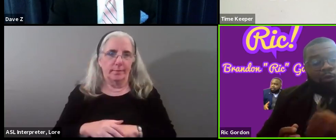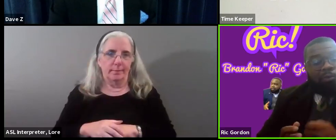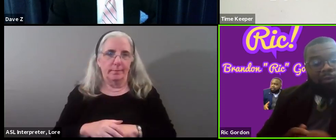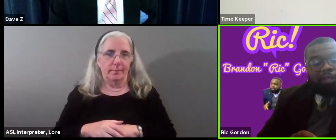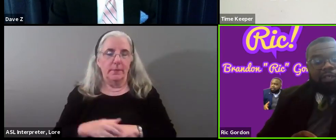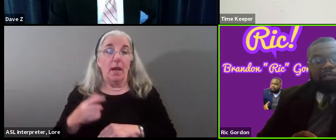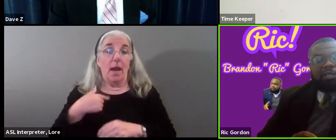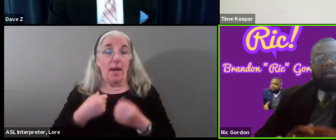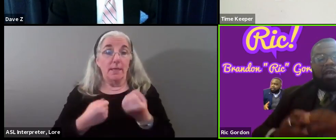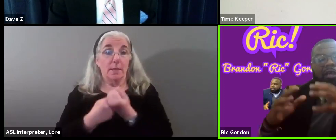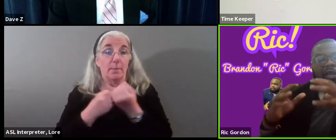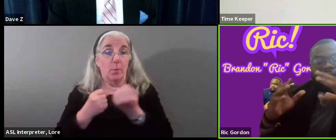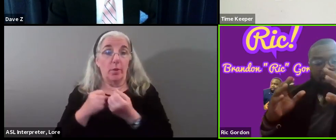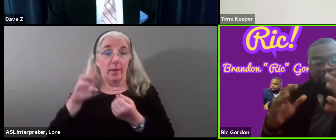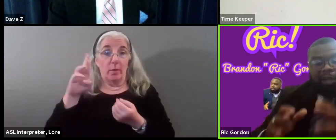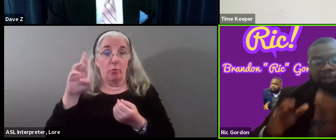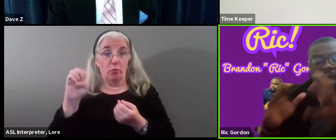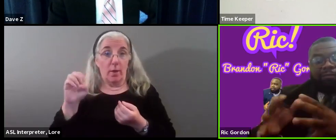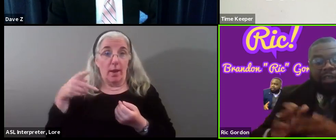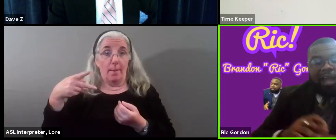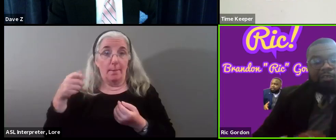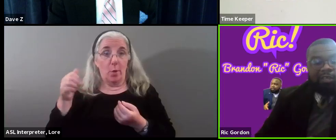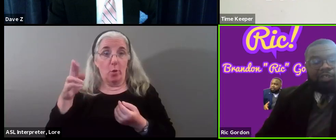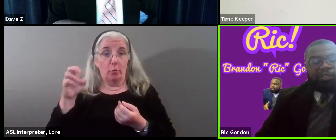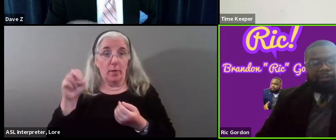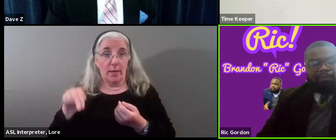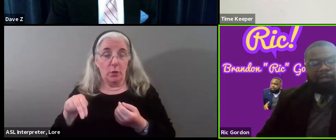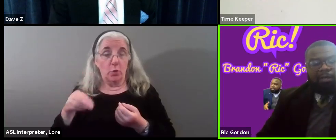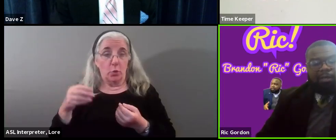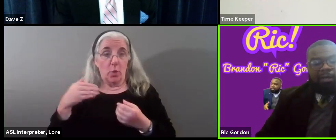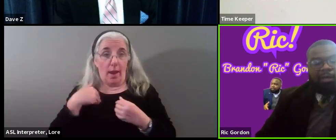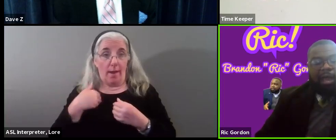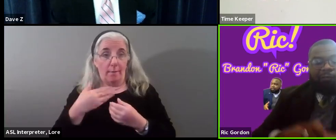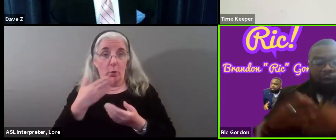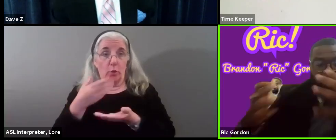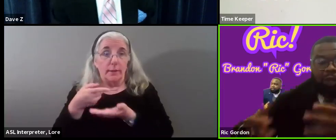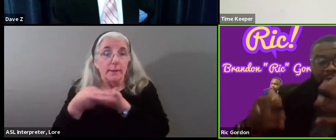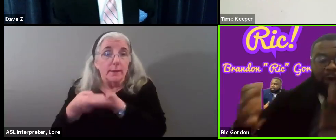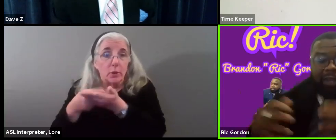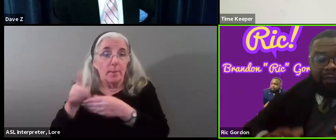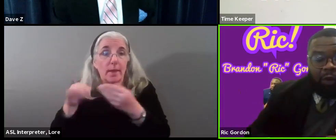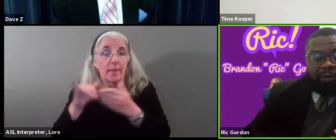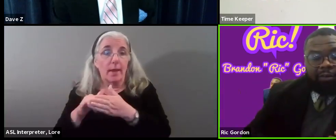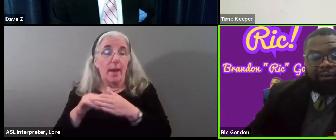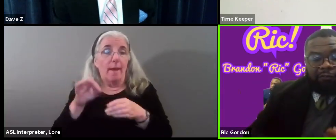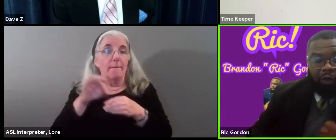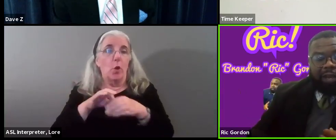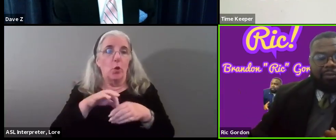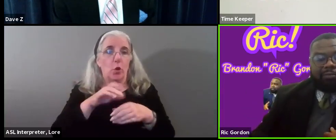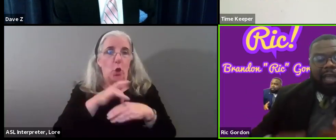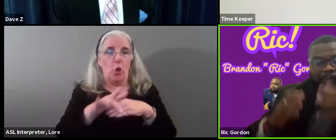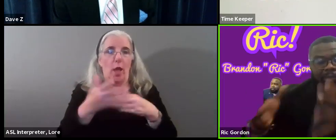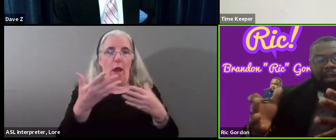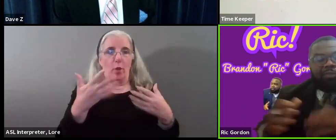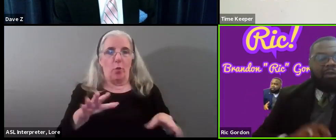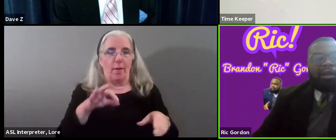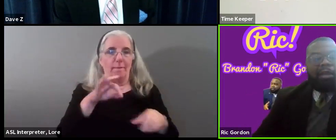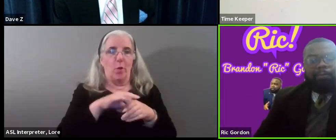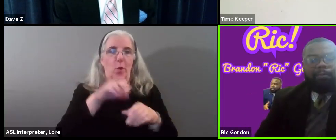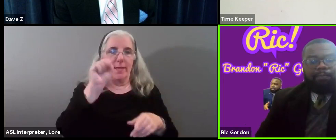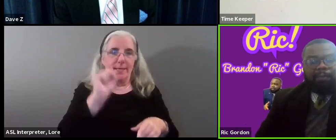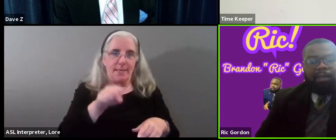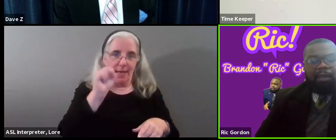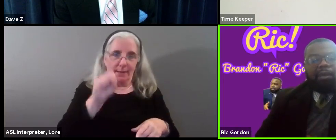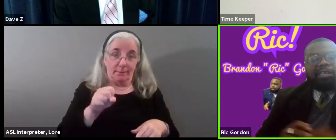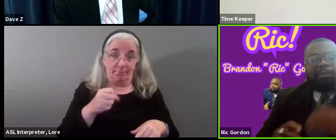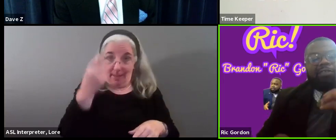I support reparations as far as the measure and having the conversation. I voted early. So I did vote for it. I'll put that out there